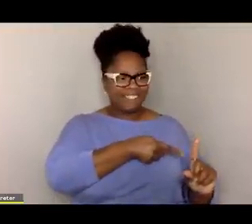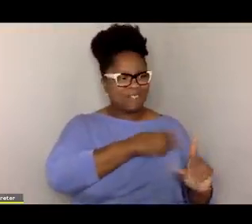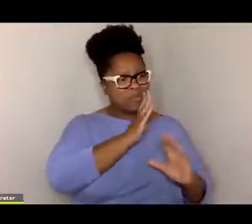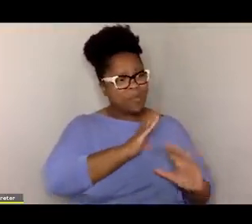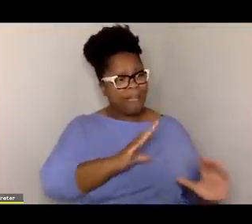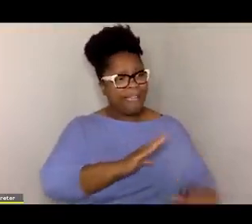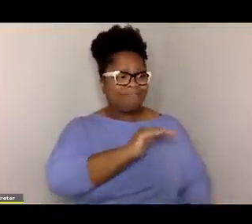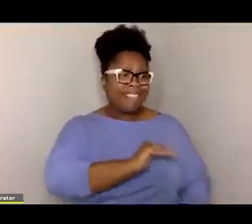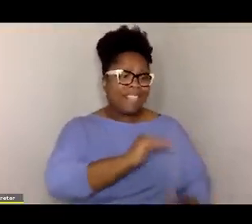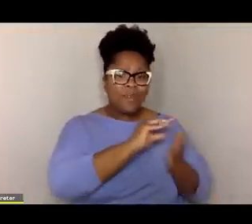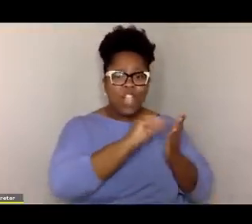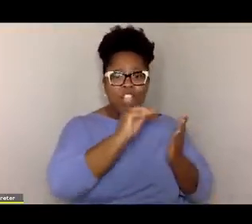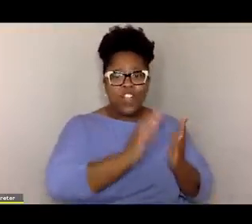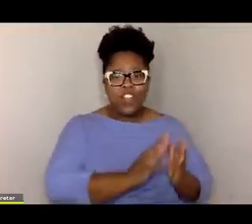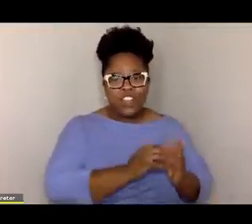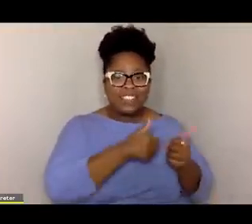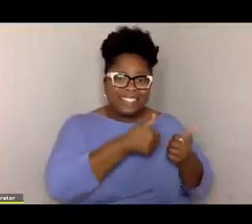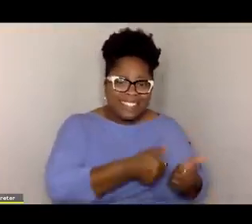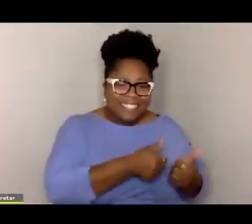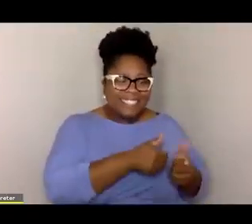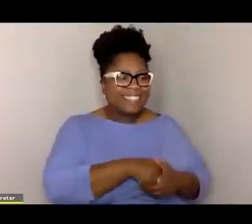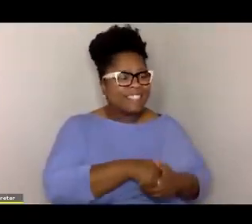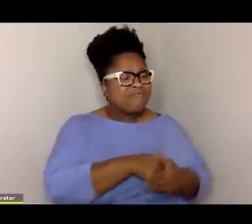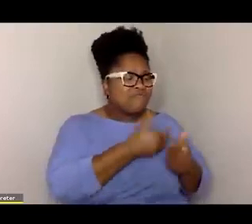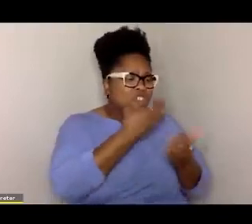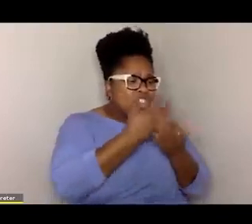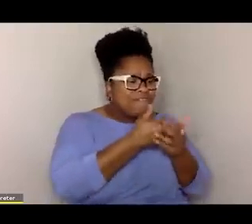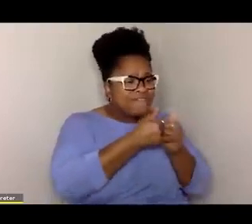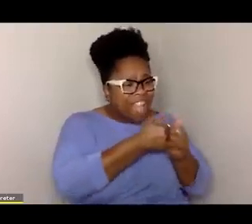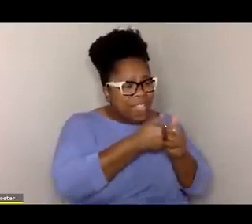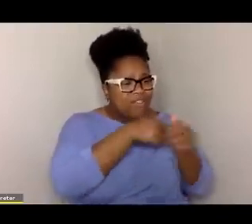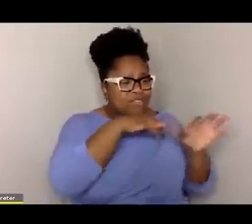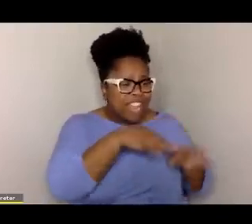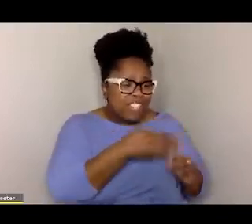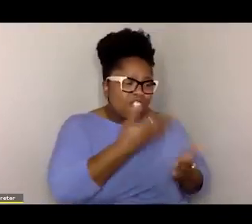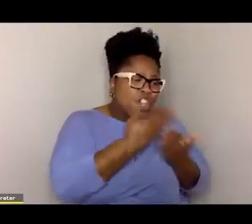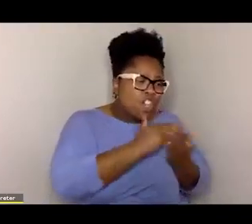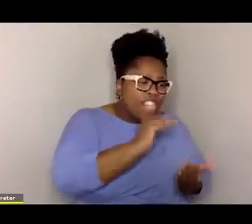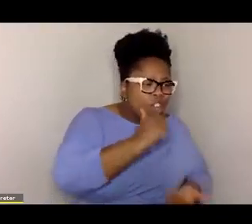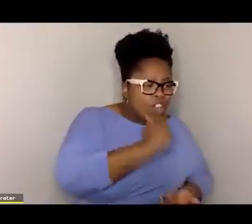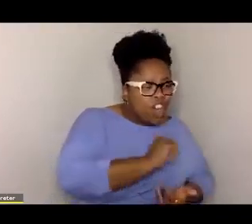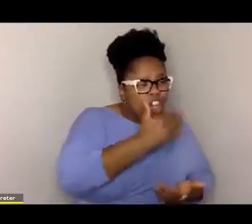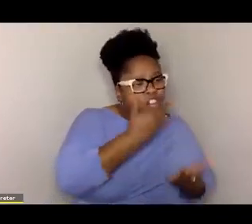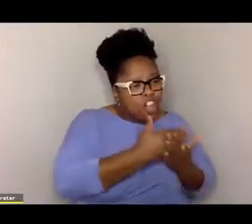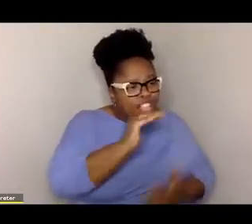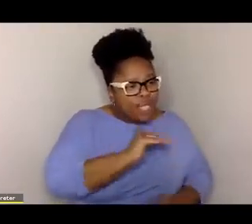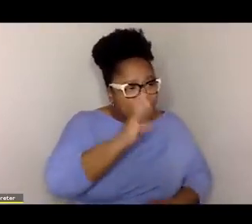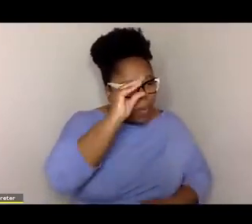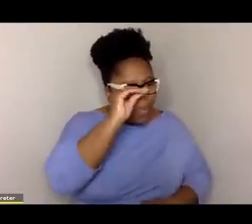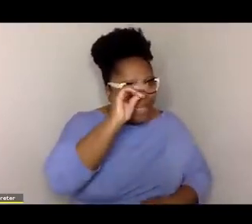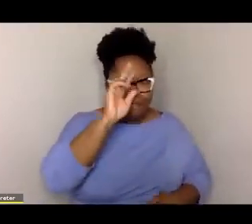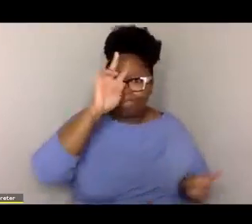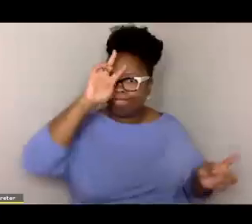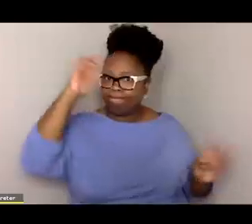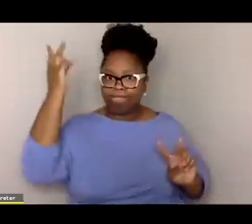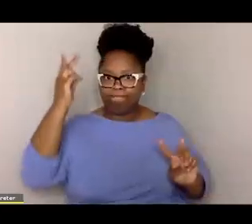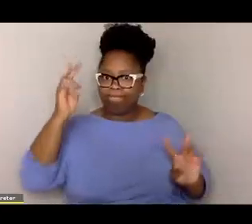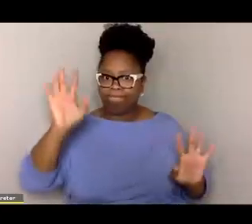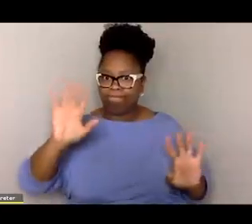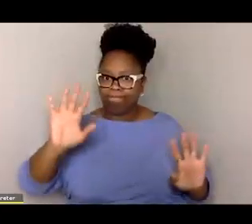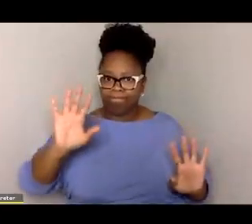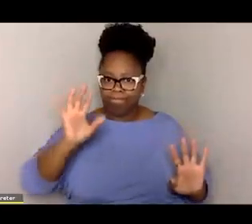them being quiet little learners or they follow good directions. They're really good little girls, good little boys.